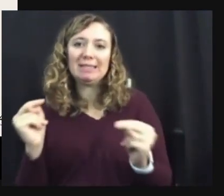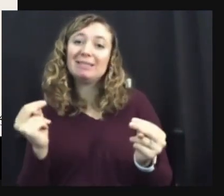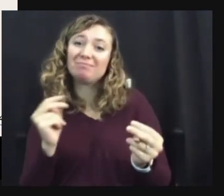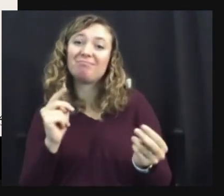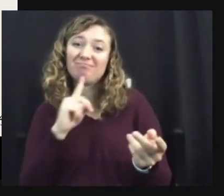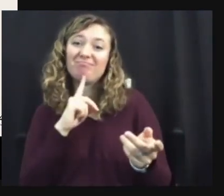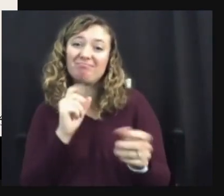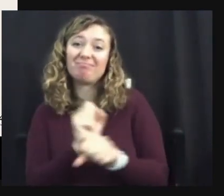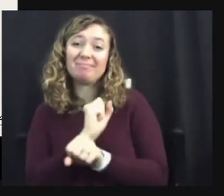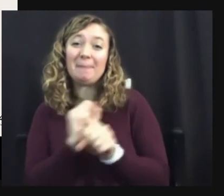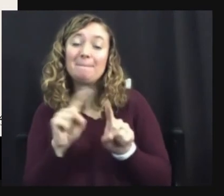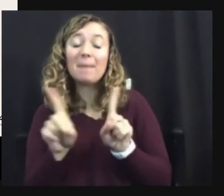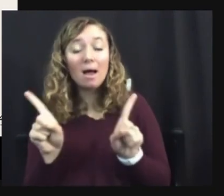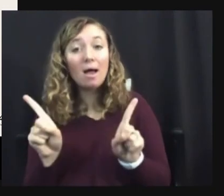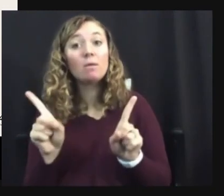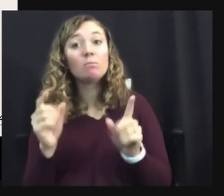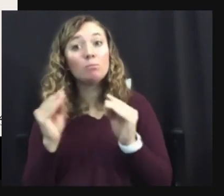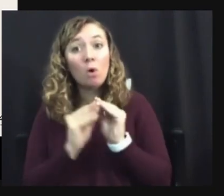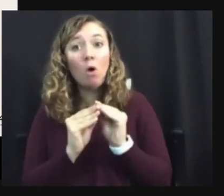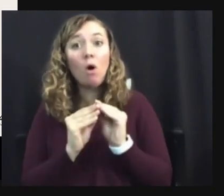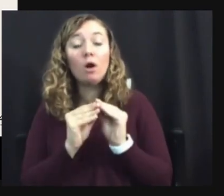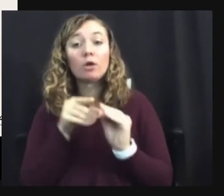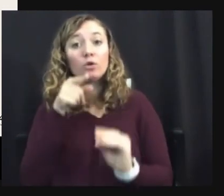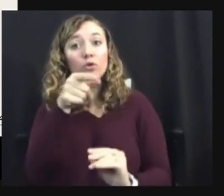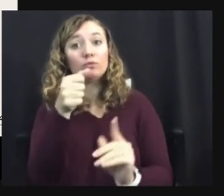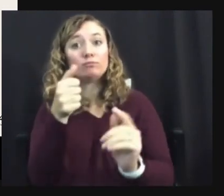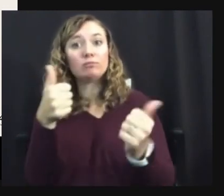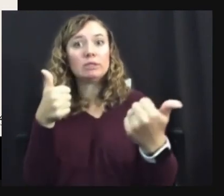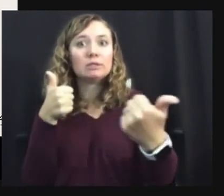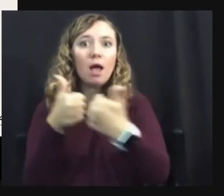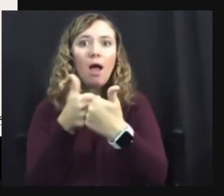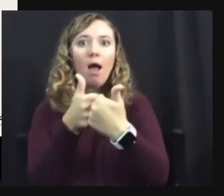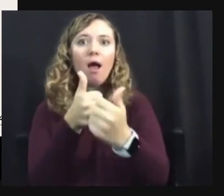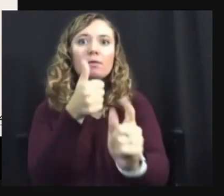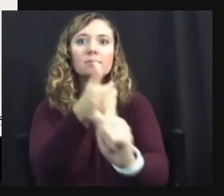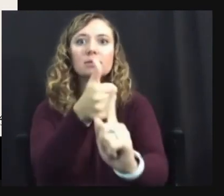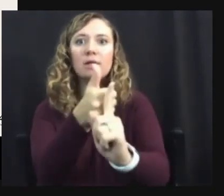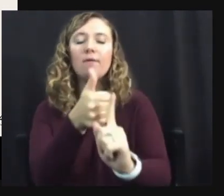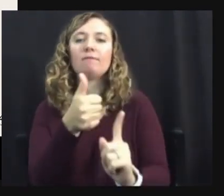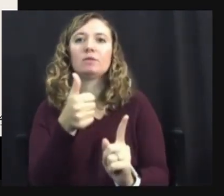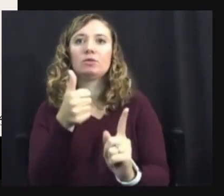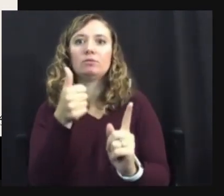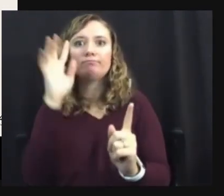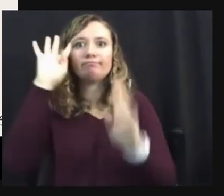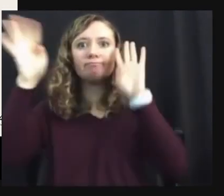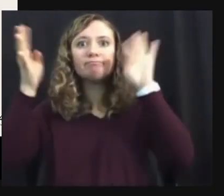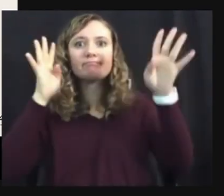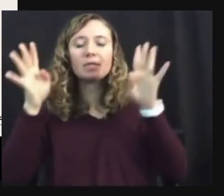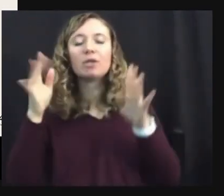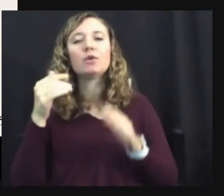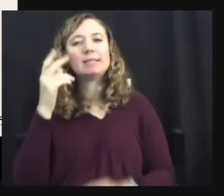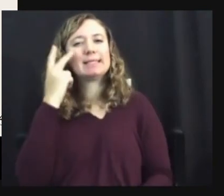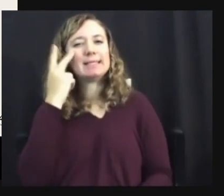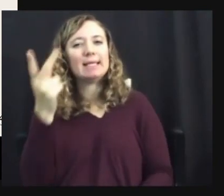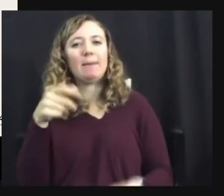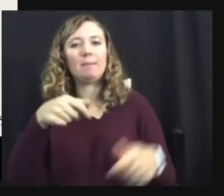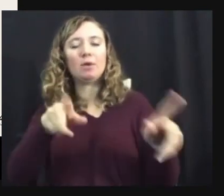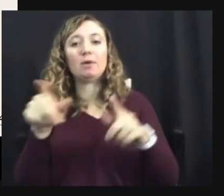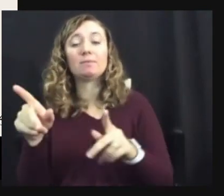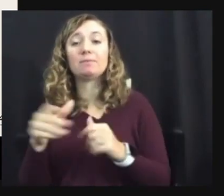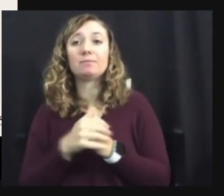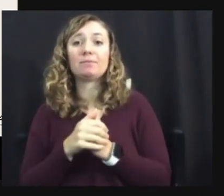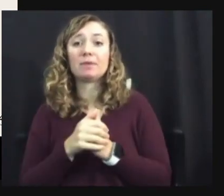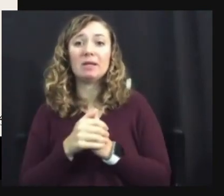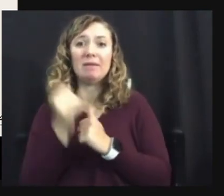the more that you challenge yourself to be creative, the more you'll see opportunities. And if you're struggling, hire a consultant,